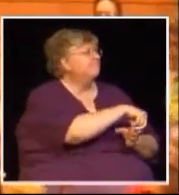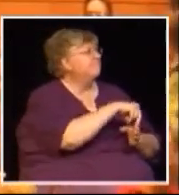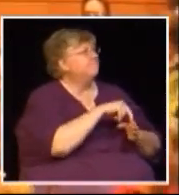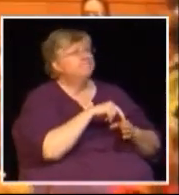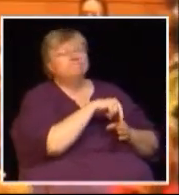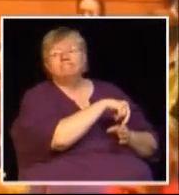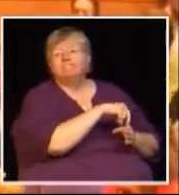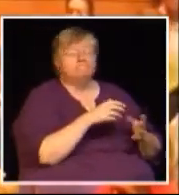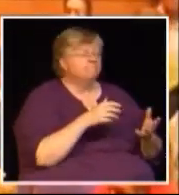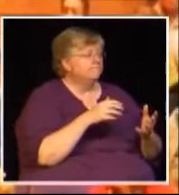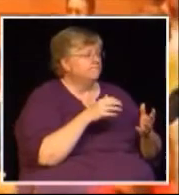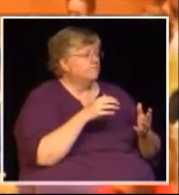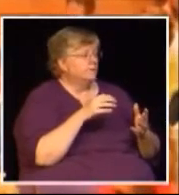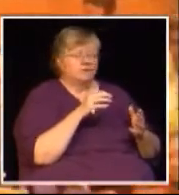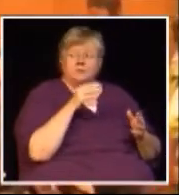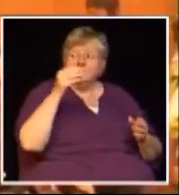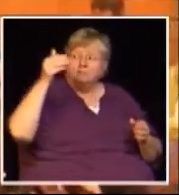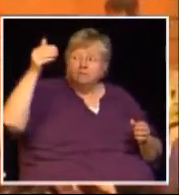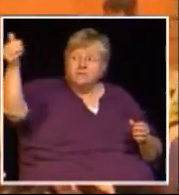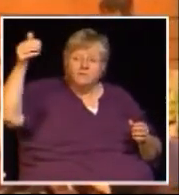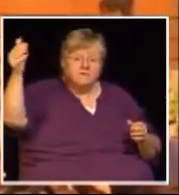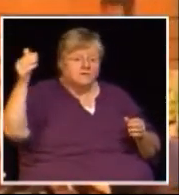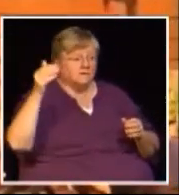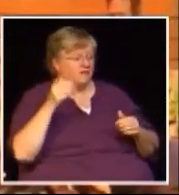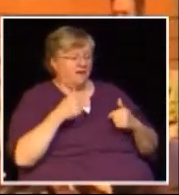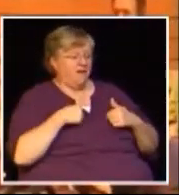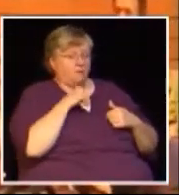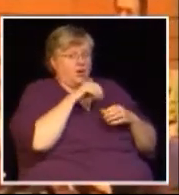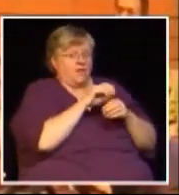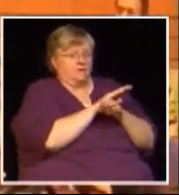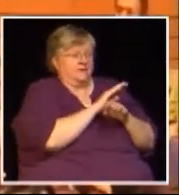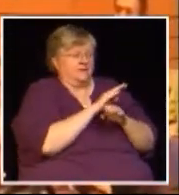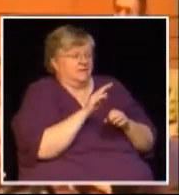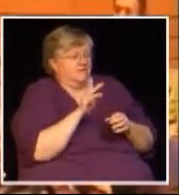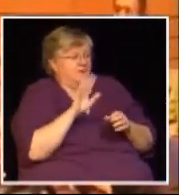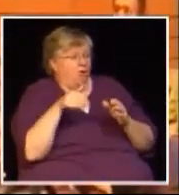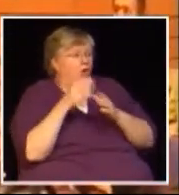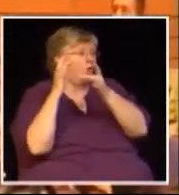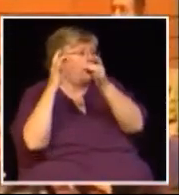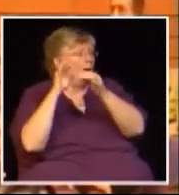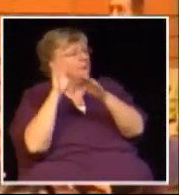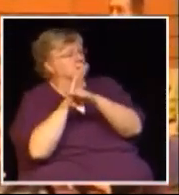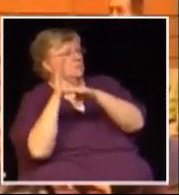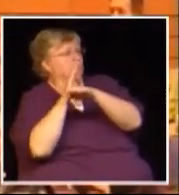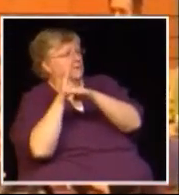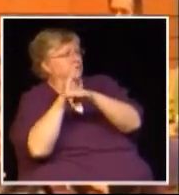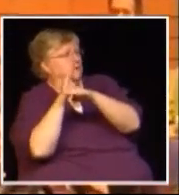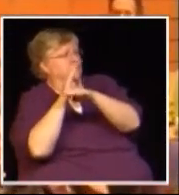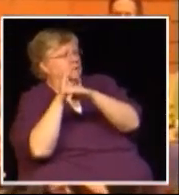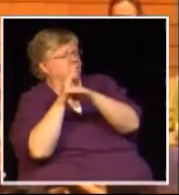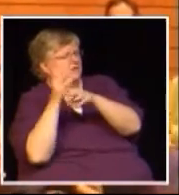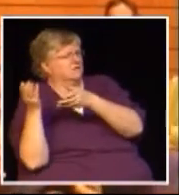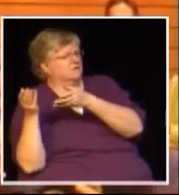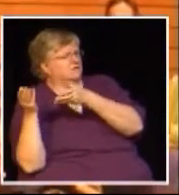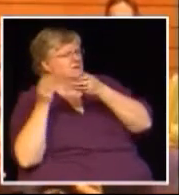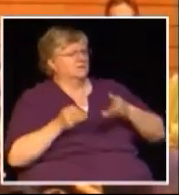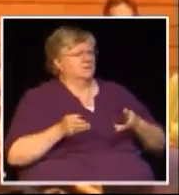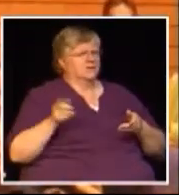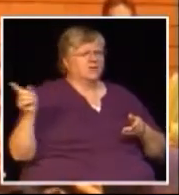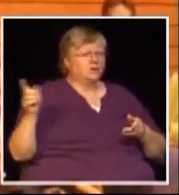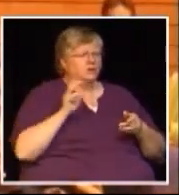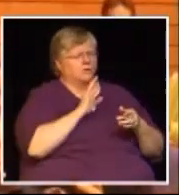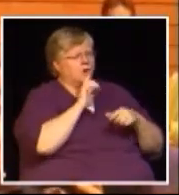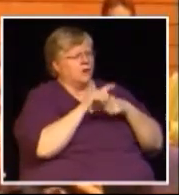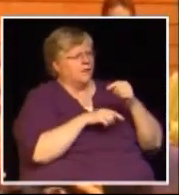the group on the left I'm not in business and all your comments have been for business and over here on this side I've heard mainly